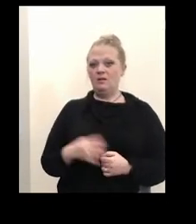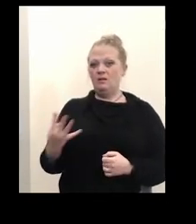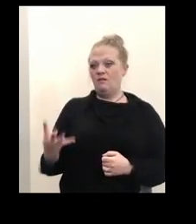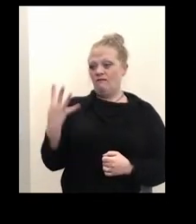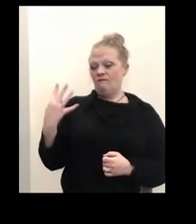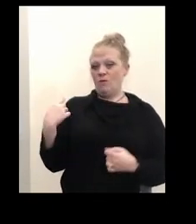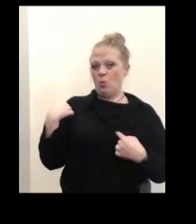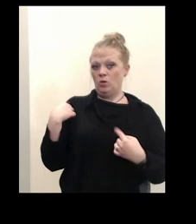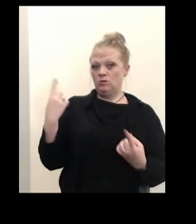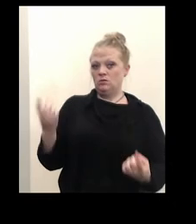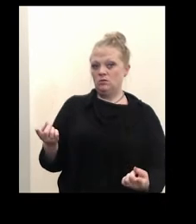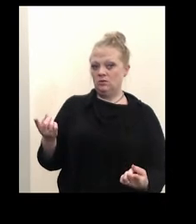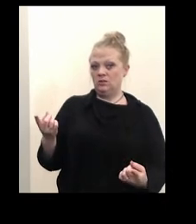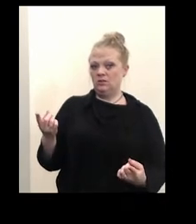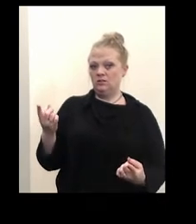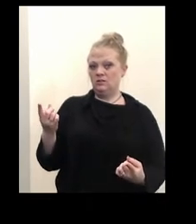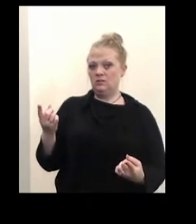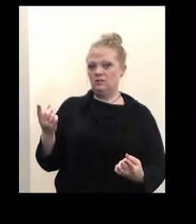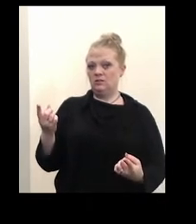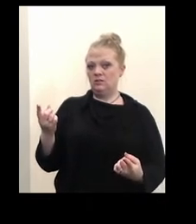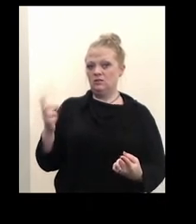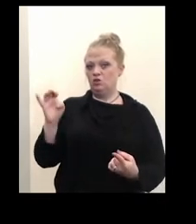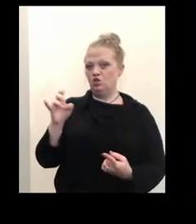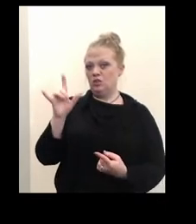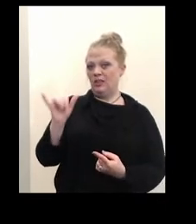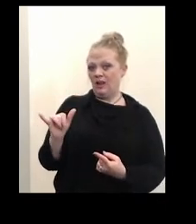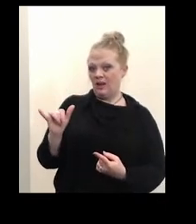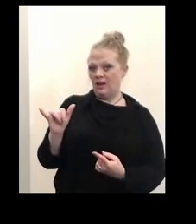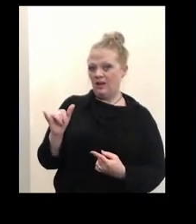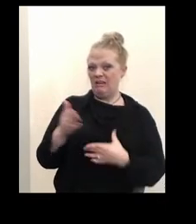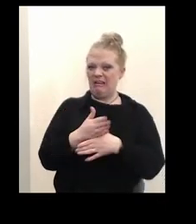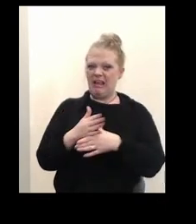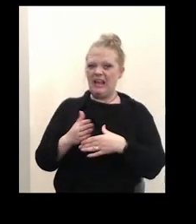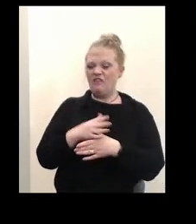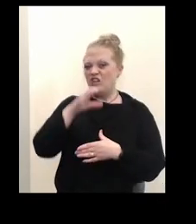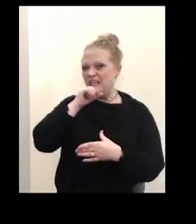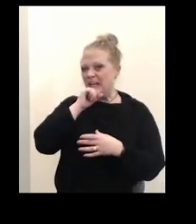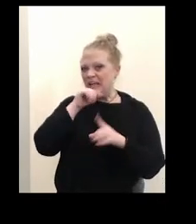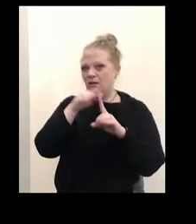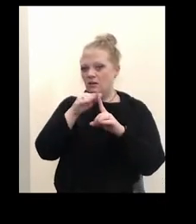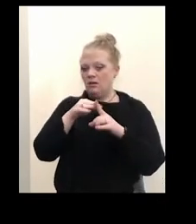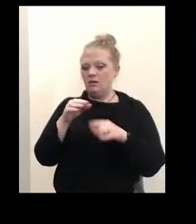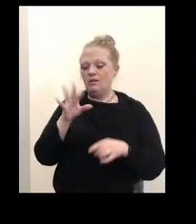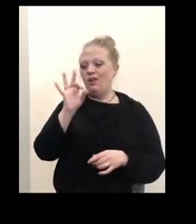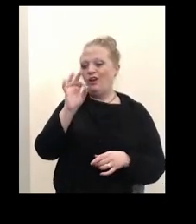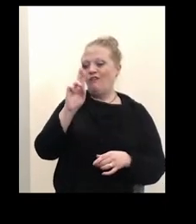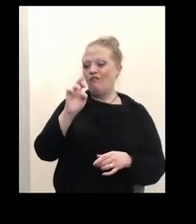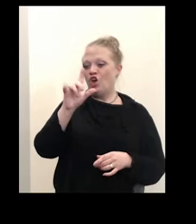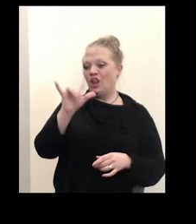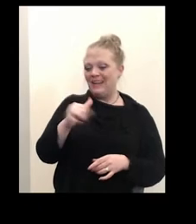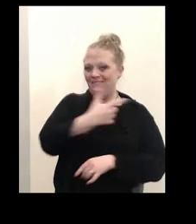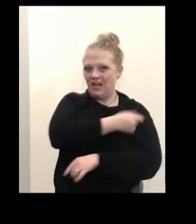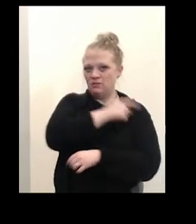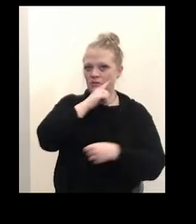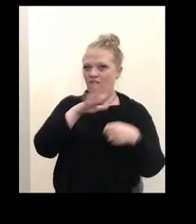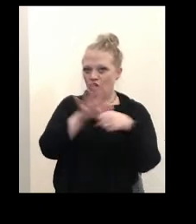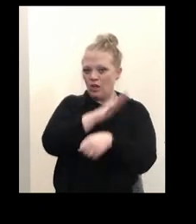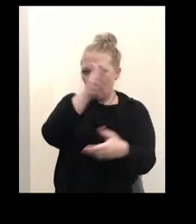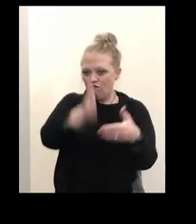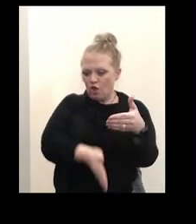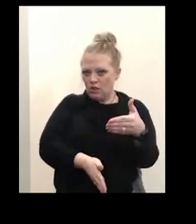2021, the average age of those who were fully vaccinated, just remind you fully vaccinated, fully vaccinated is still